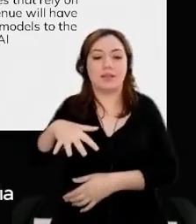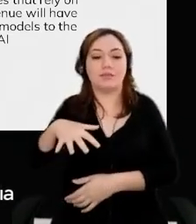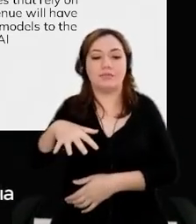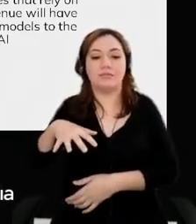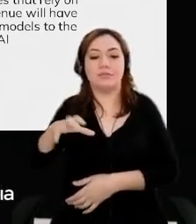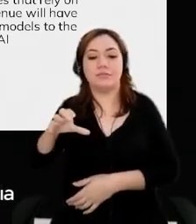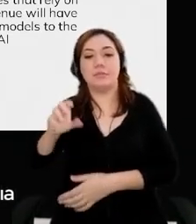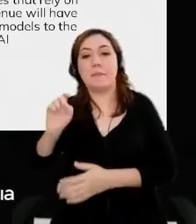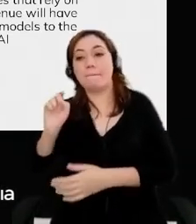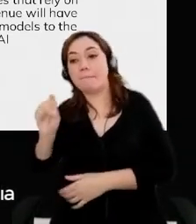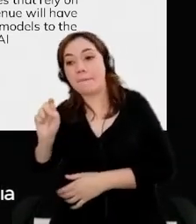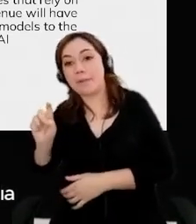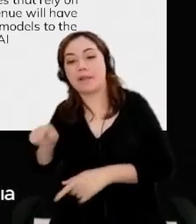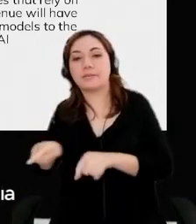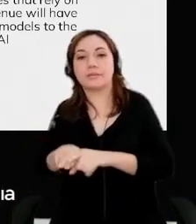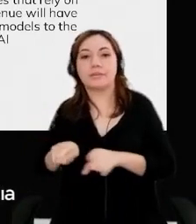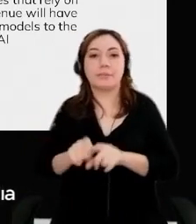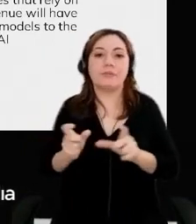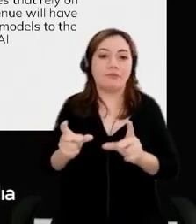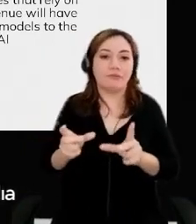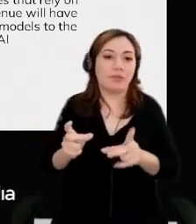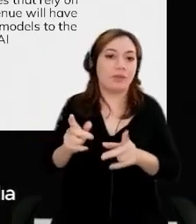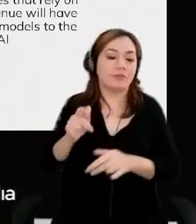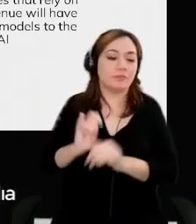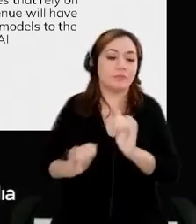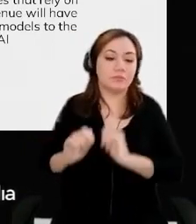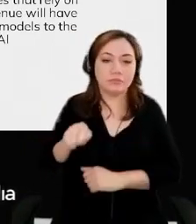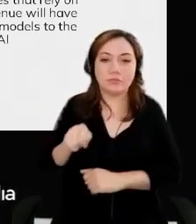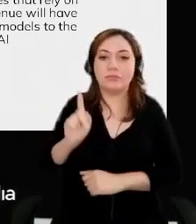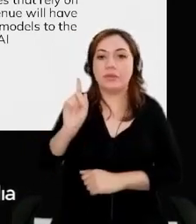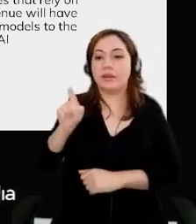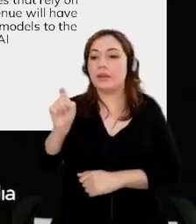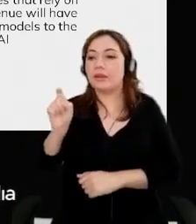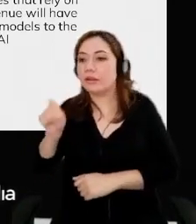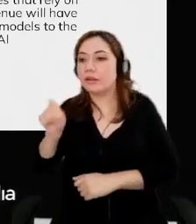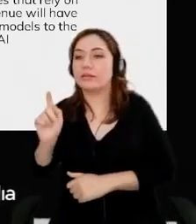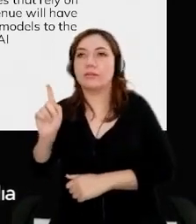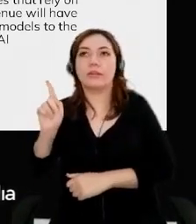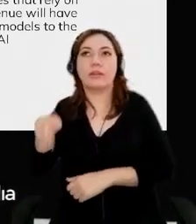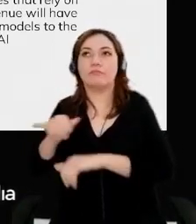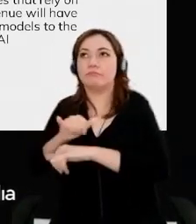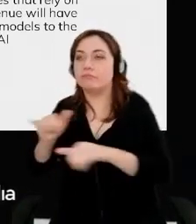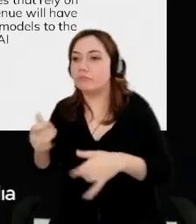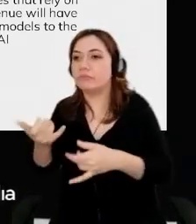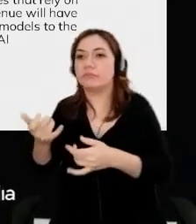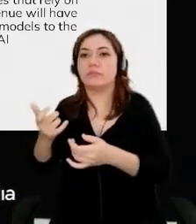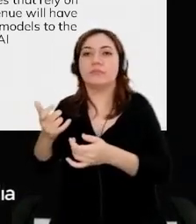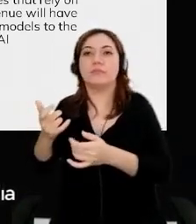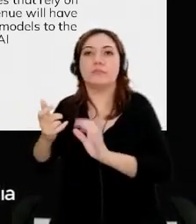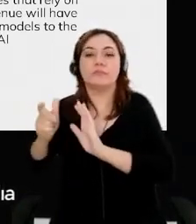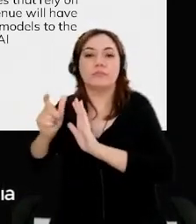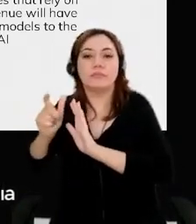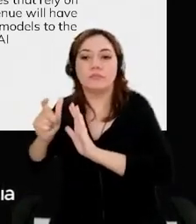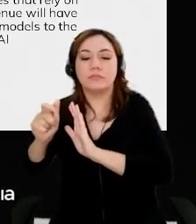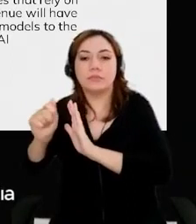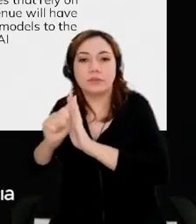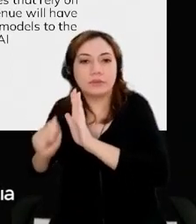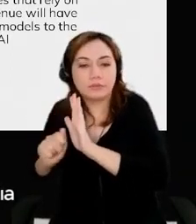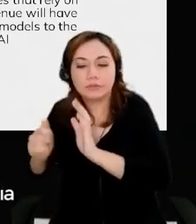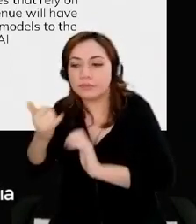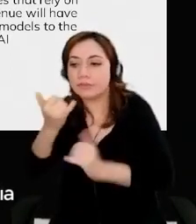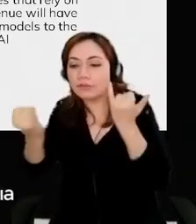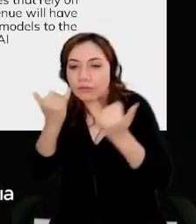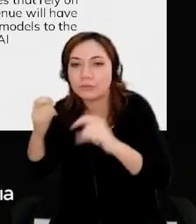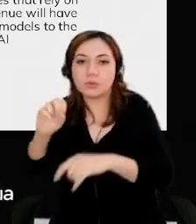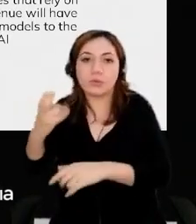Either you're clicking on a video, article, advertisement, or you're adding products to your shopping cart.